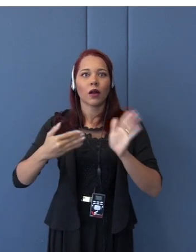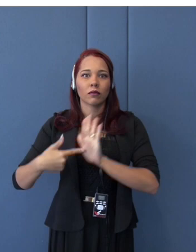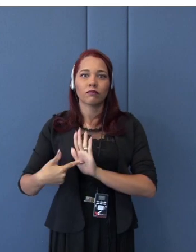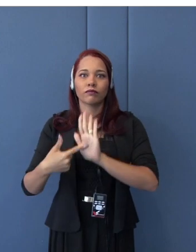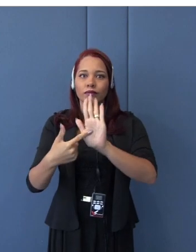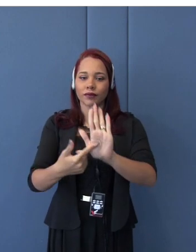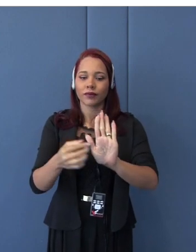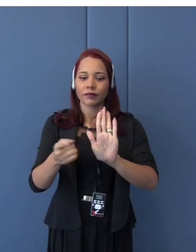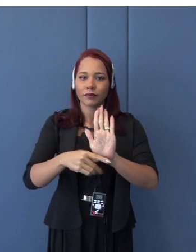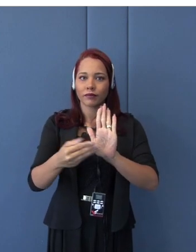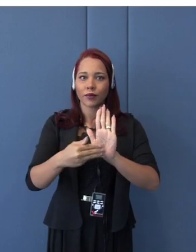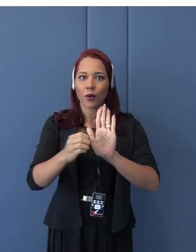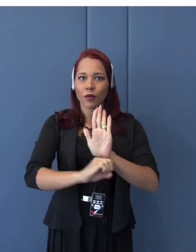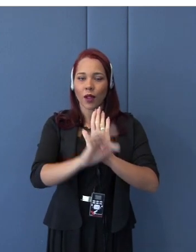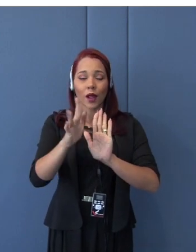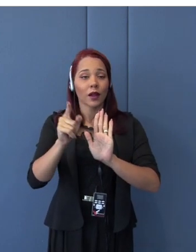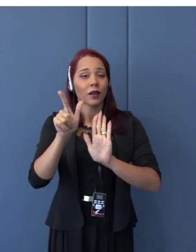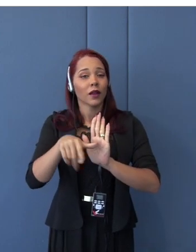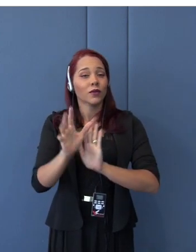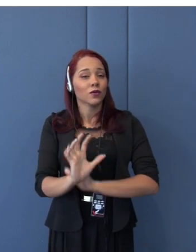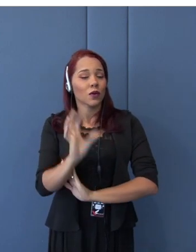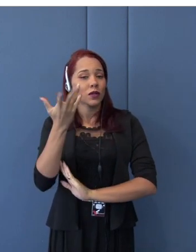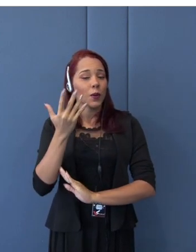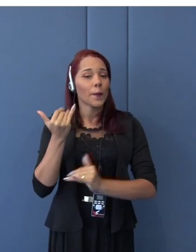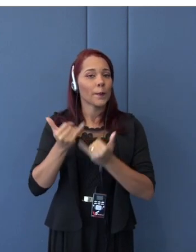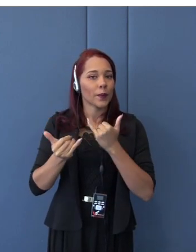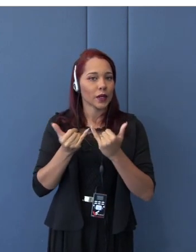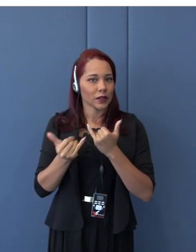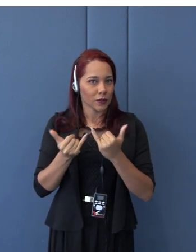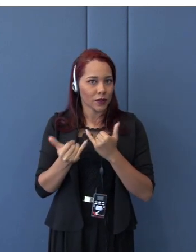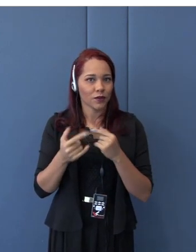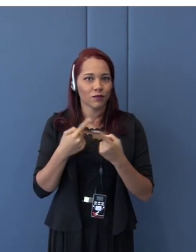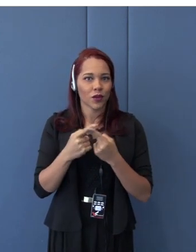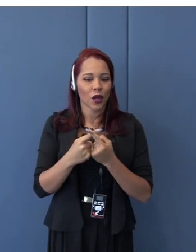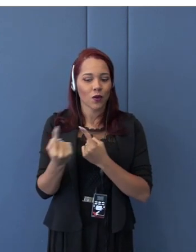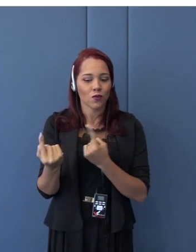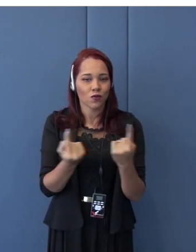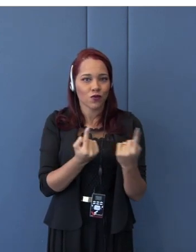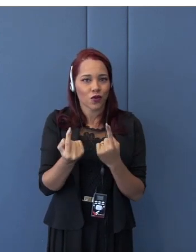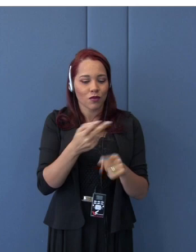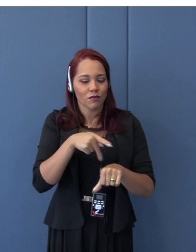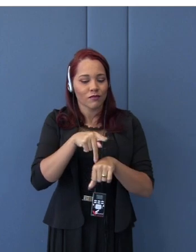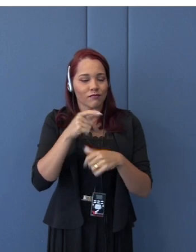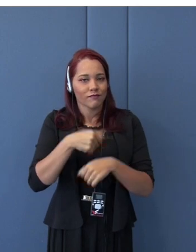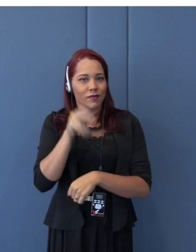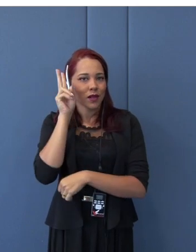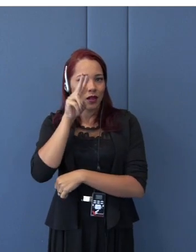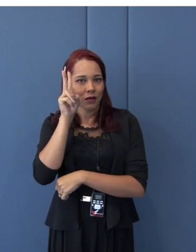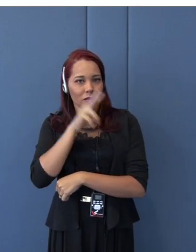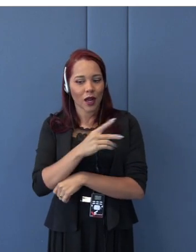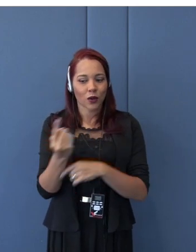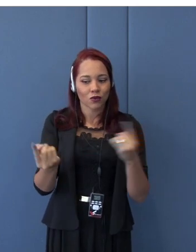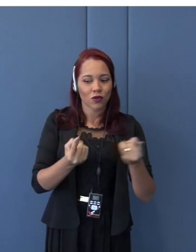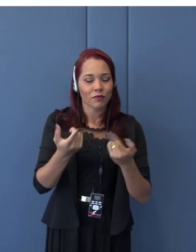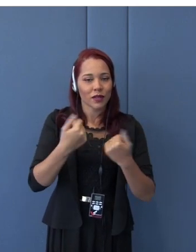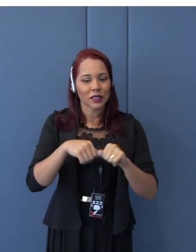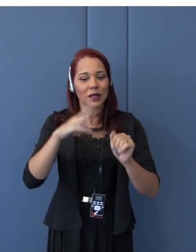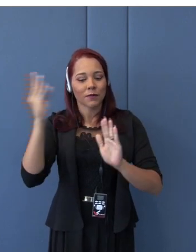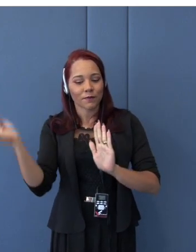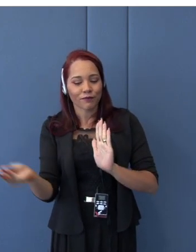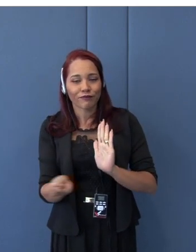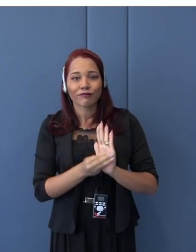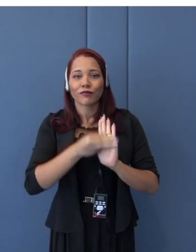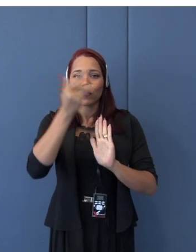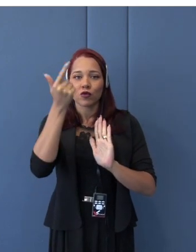unique situation. They have to be reminded that they have to reinstitute the full membership of the WTO.